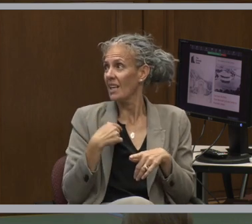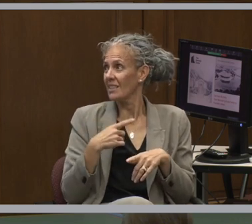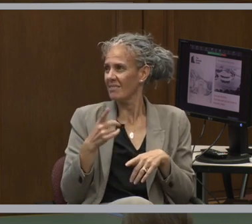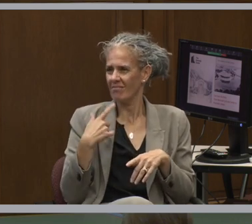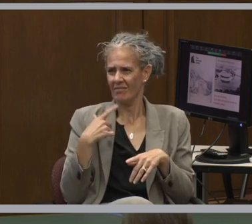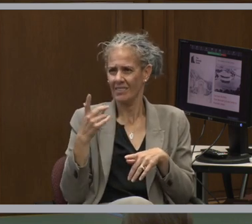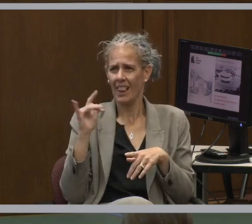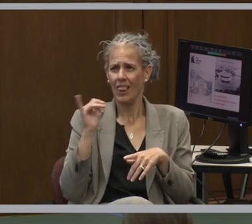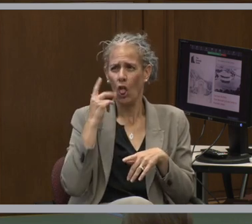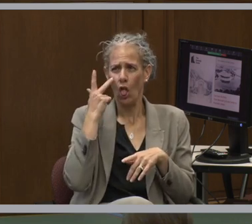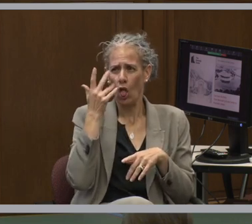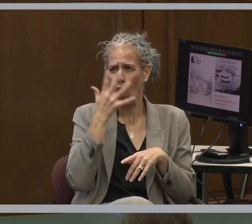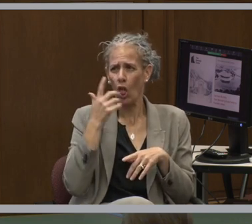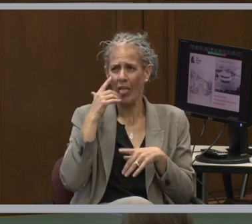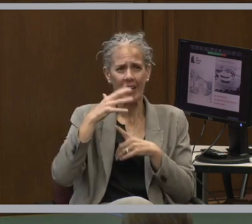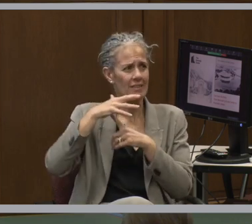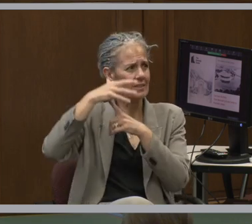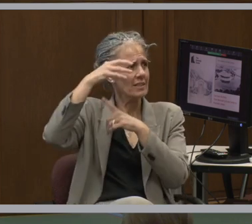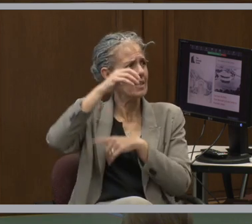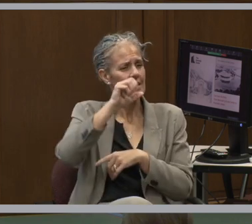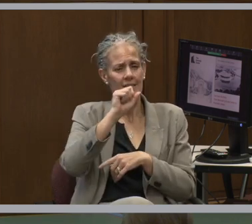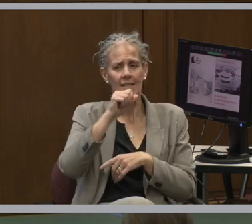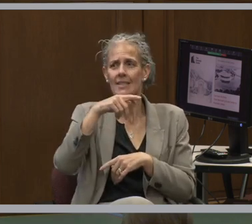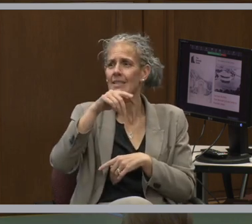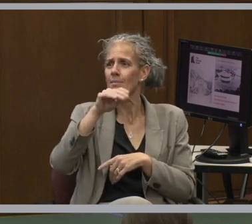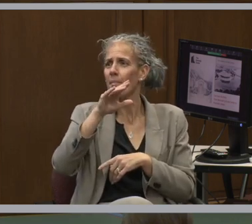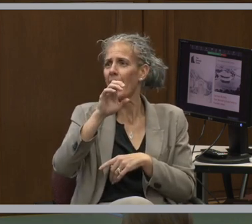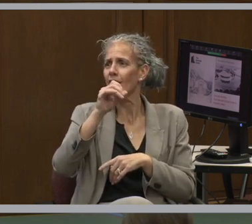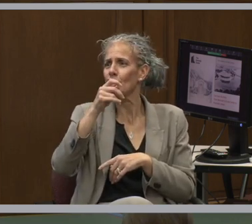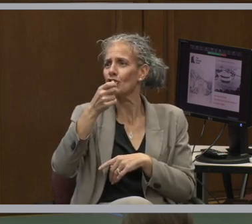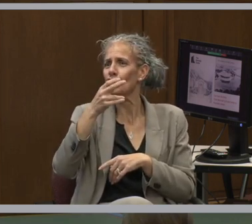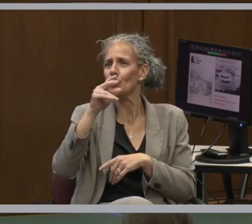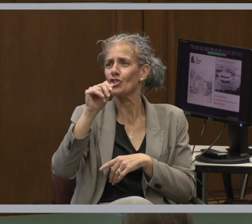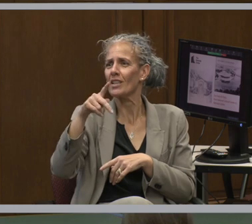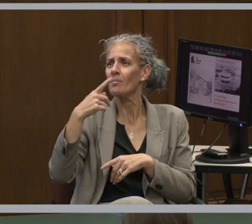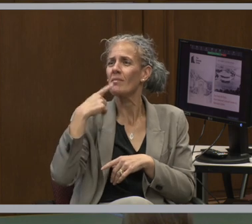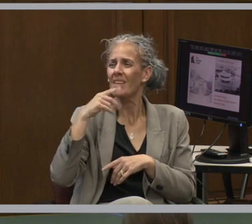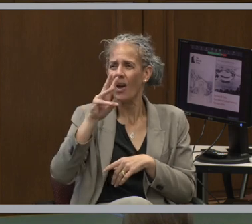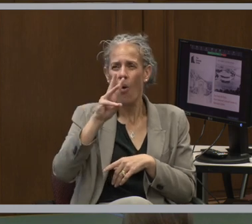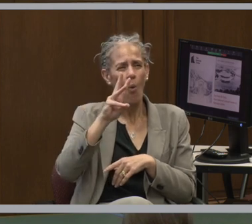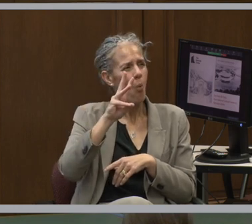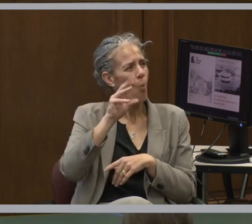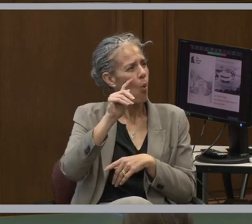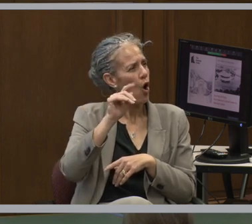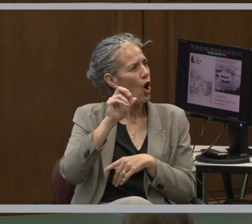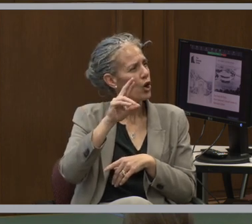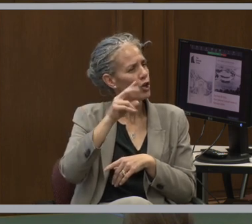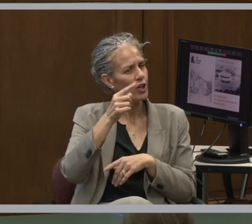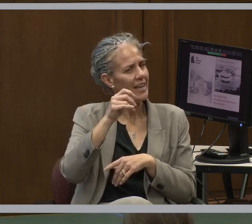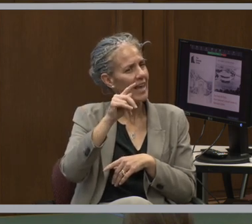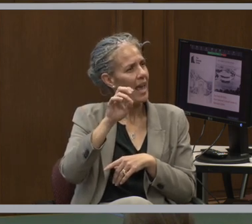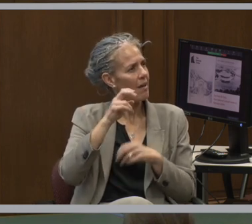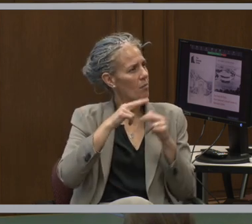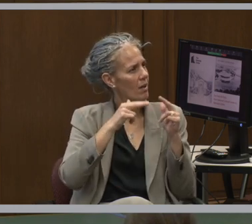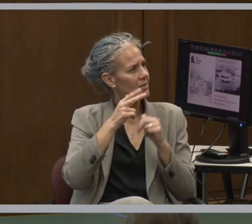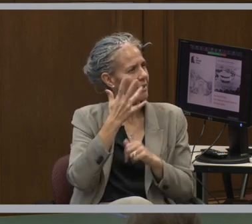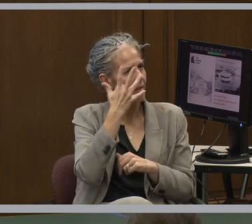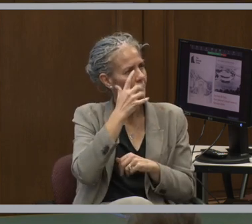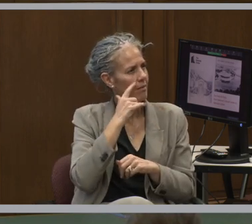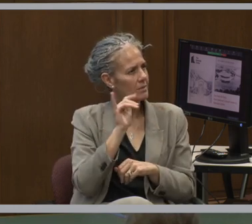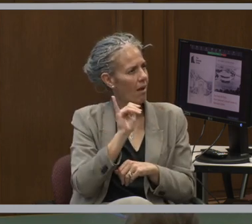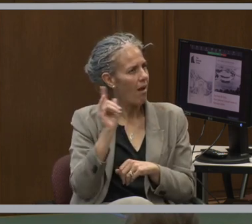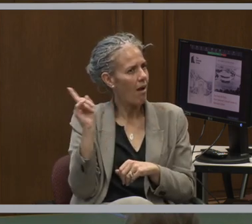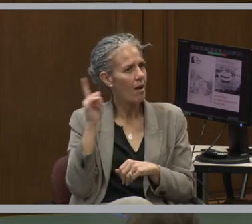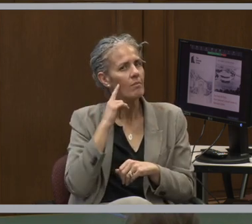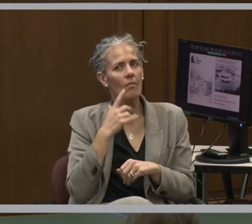spaceship. Some people have pointed out it looks very similar to the Watergate buildings that are right across the street. It was still